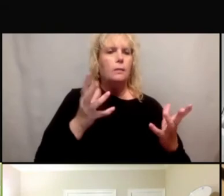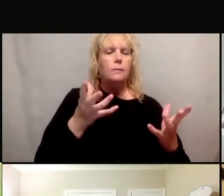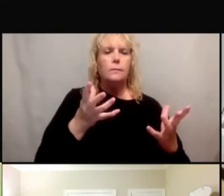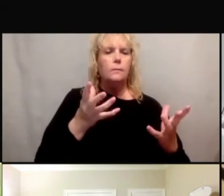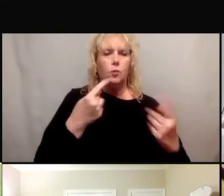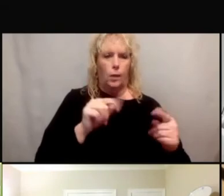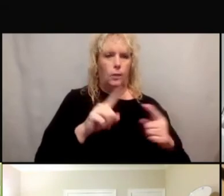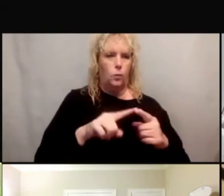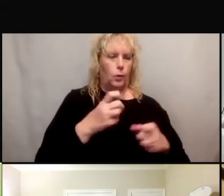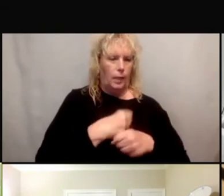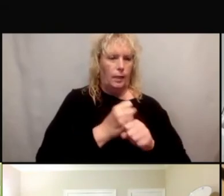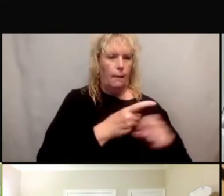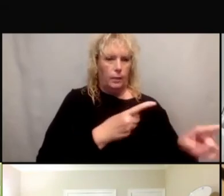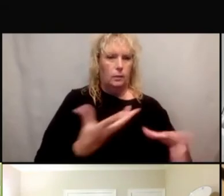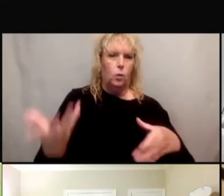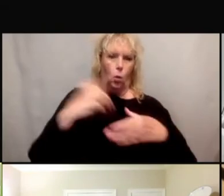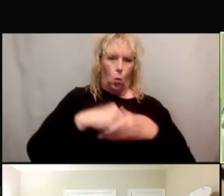inclusion.